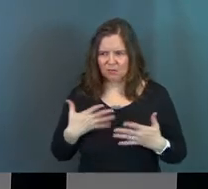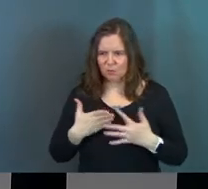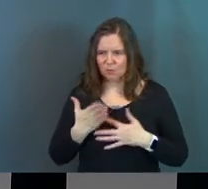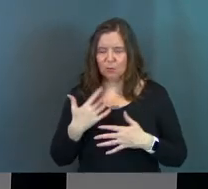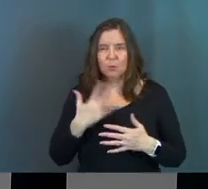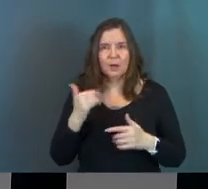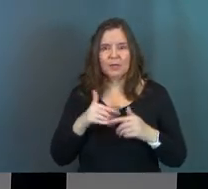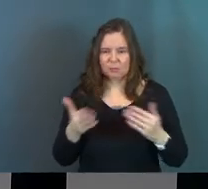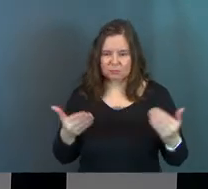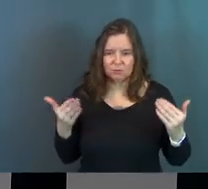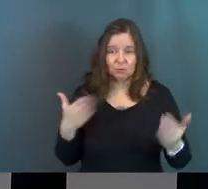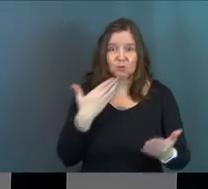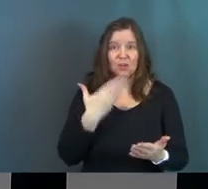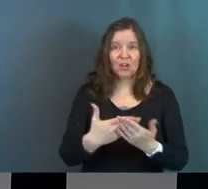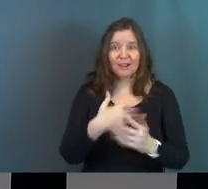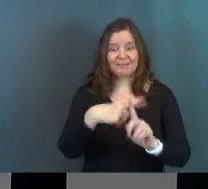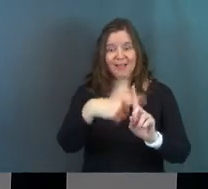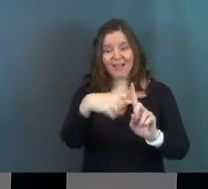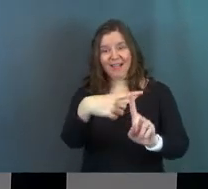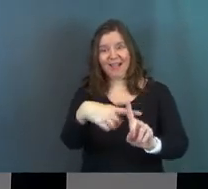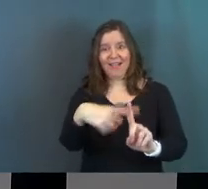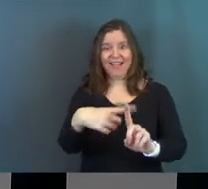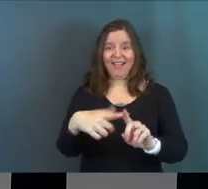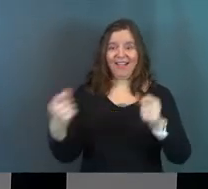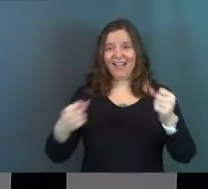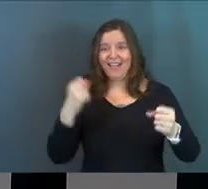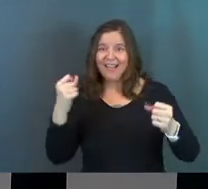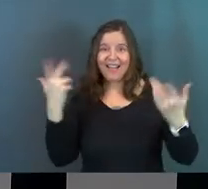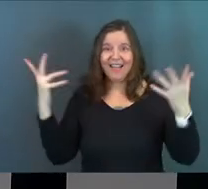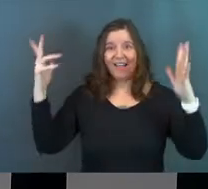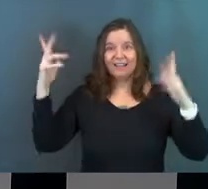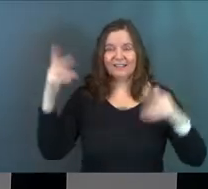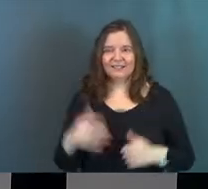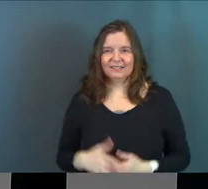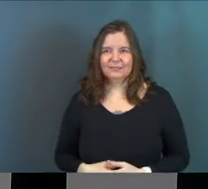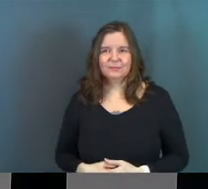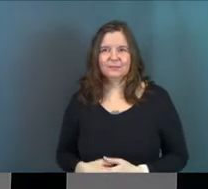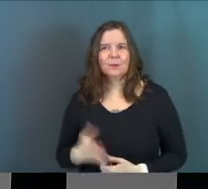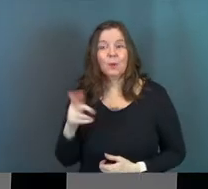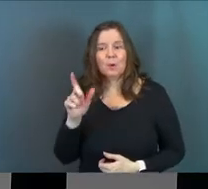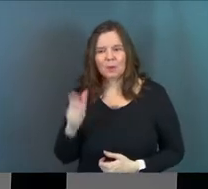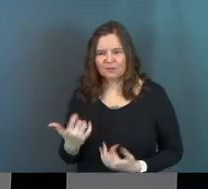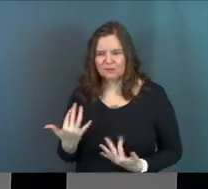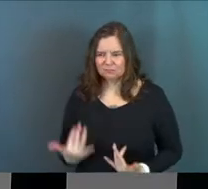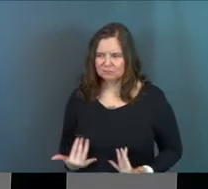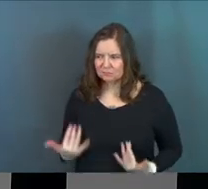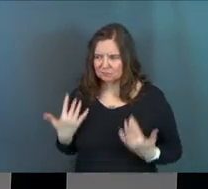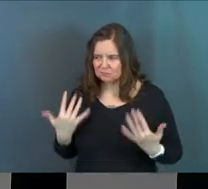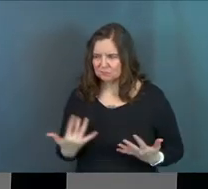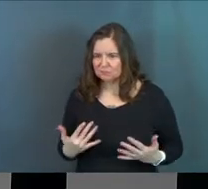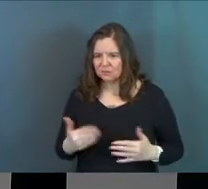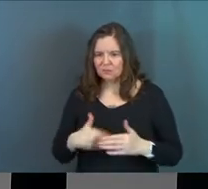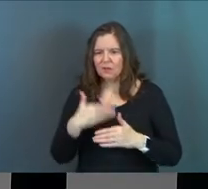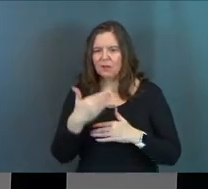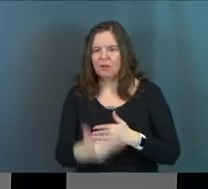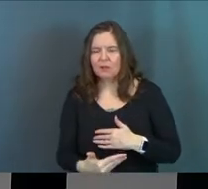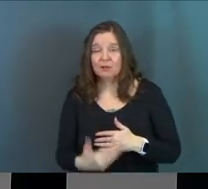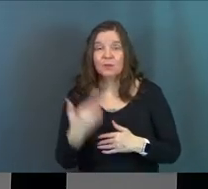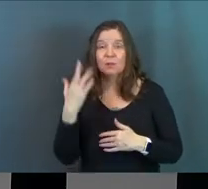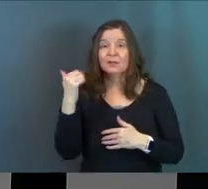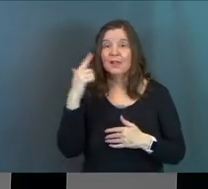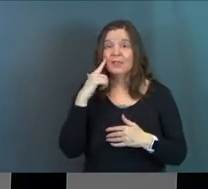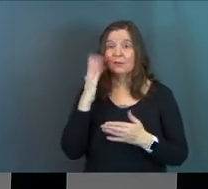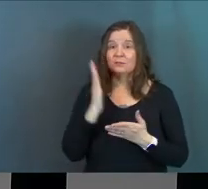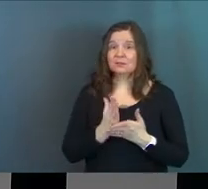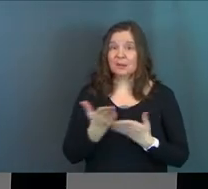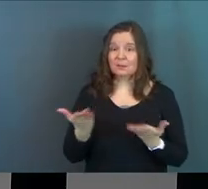this stuff? Why can't we move forward to the good part like end game and be like, yeah, he did it. You know what I mean? Why do we have to sit here? The reason